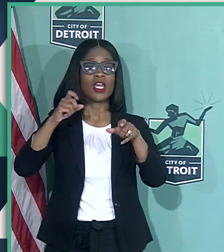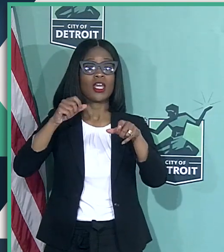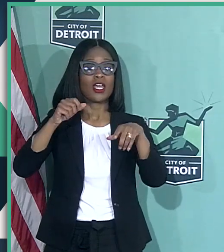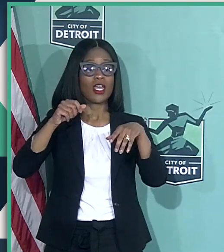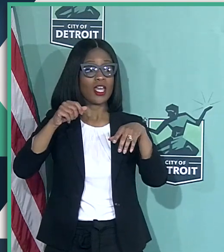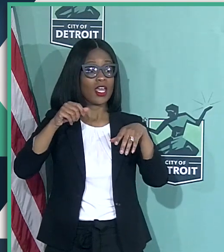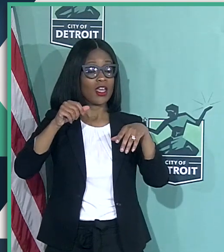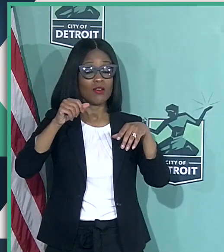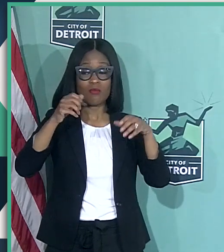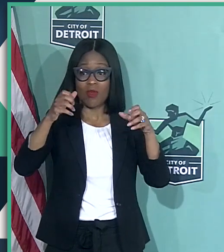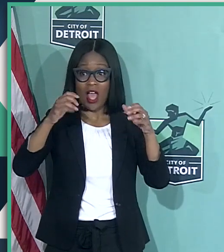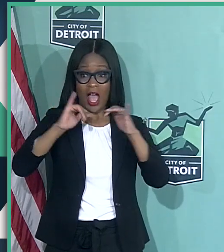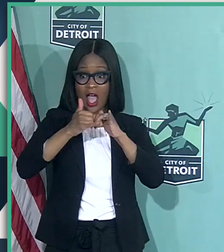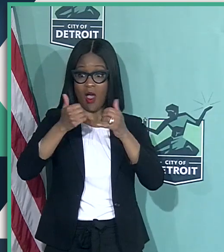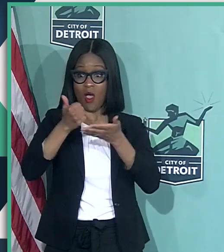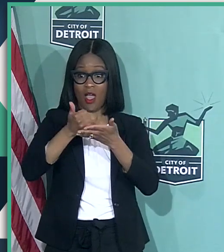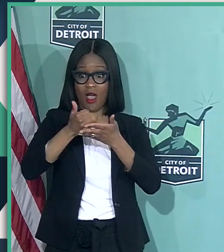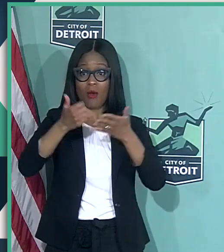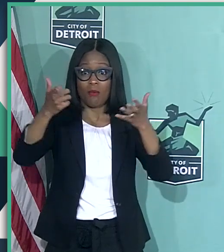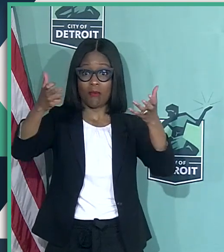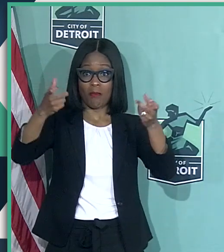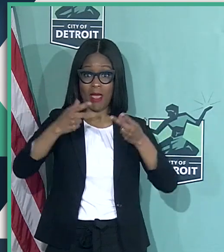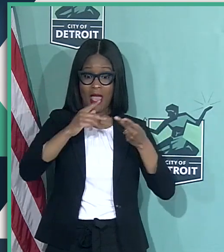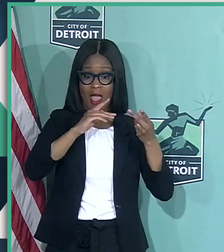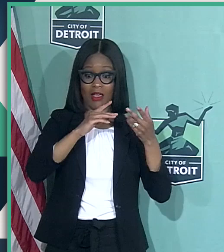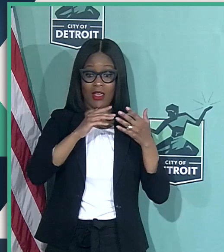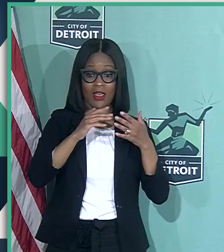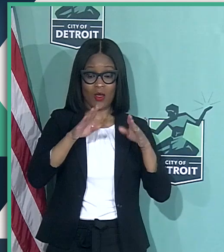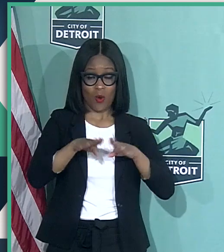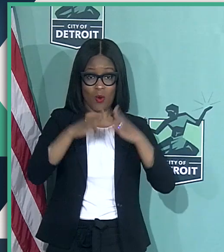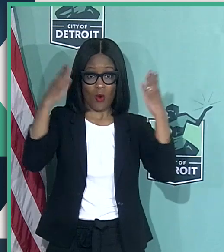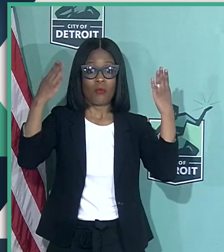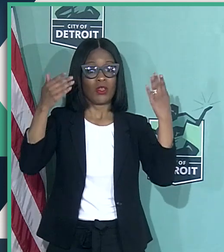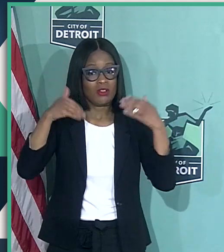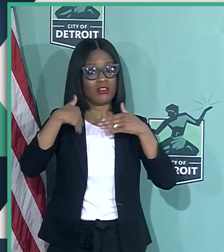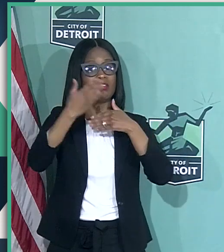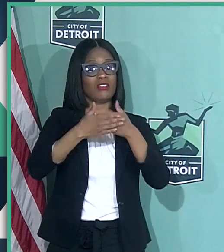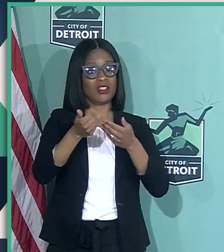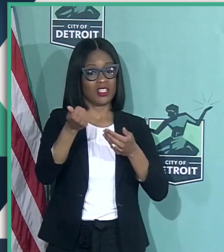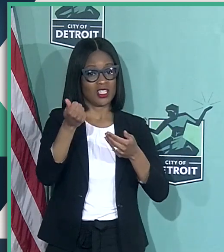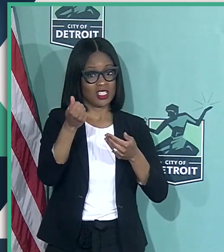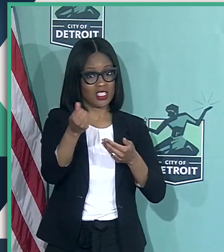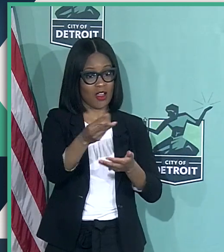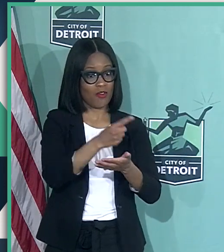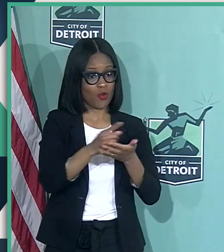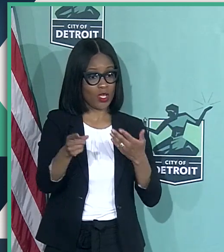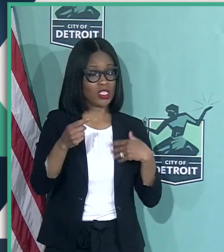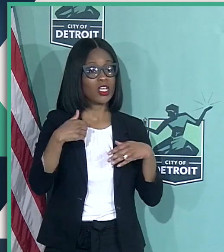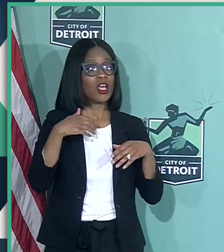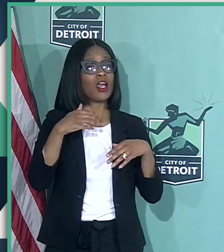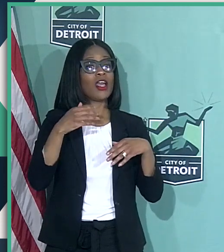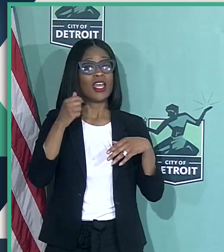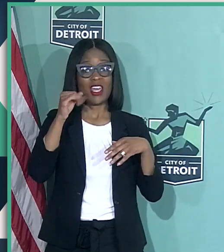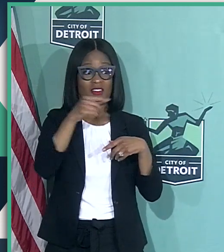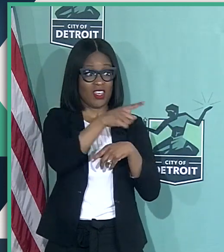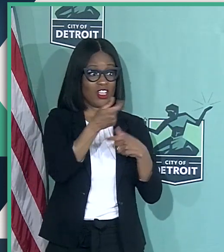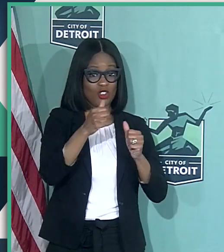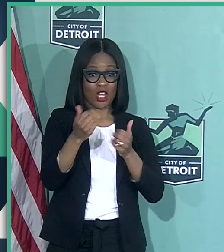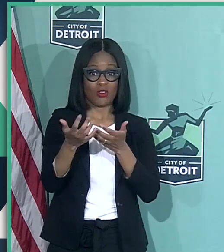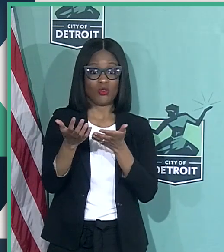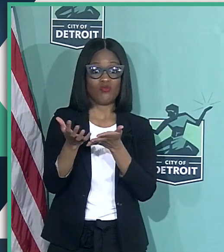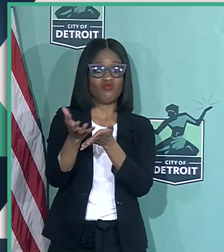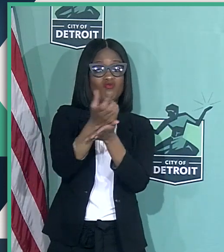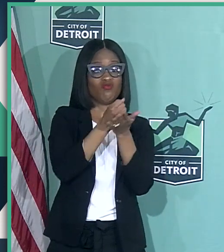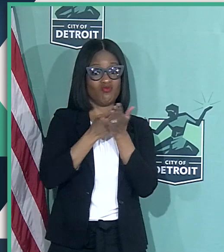in a safe way in the coming weeks, or whether he is dealing with the philanthropic community to help raise money, I